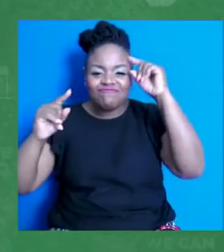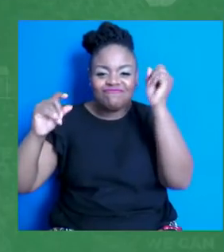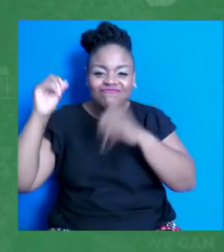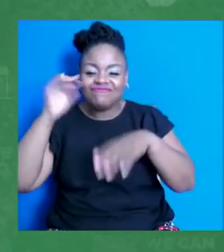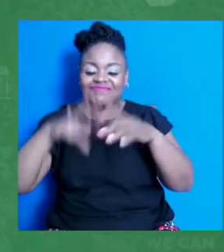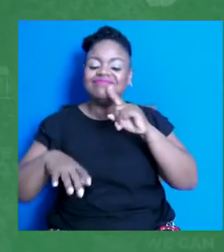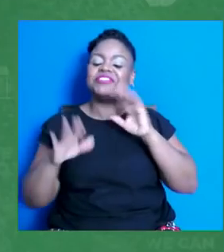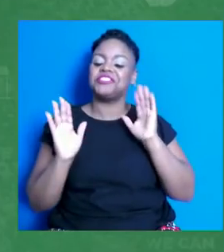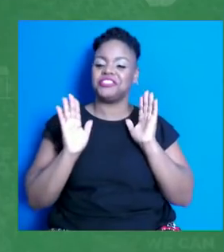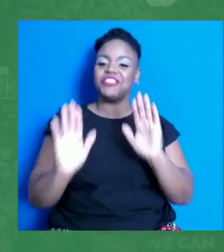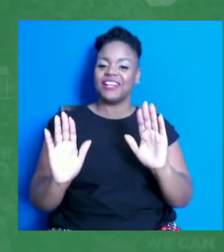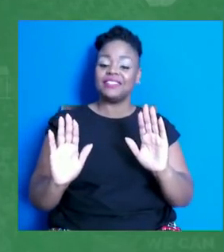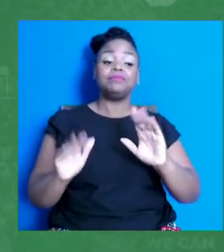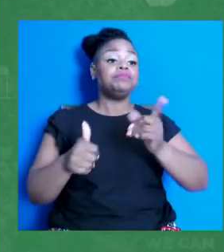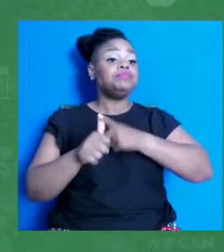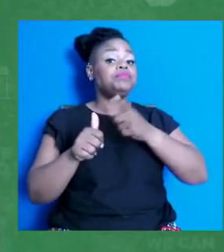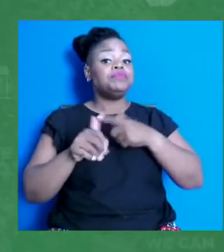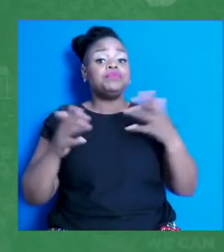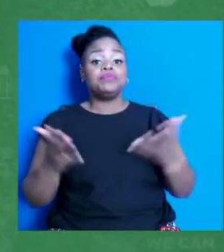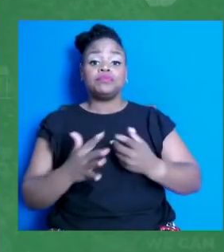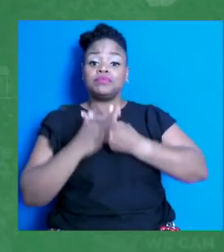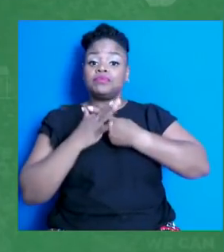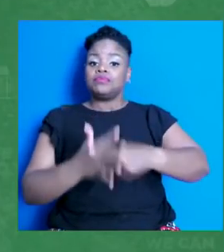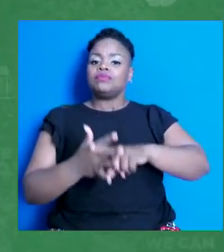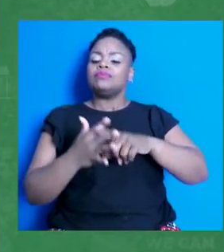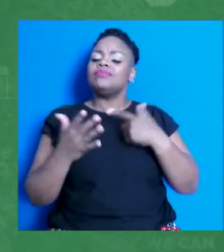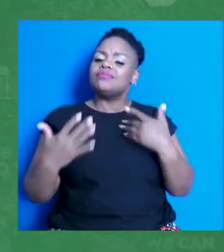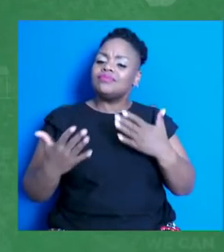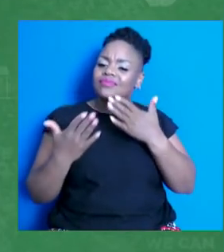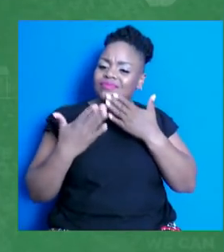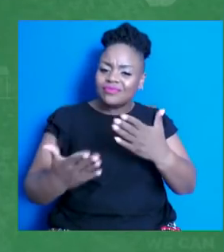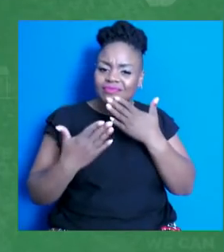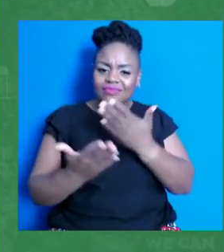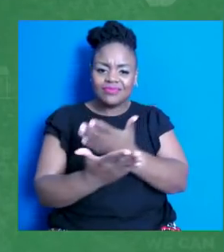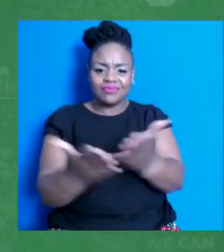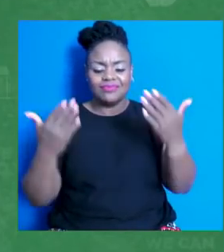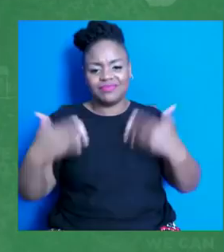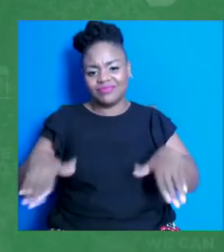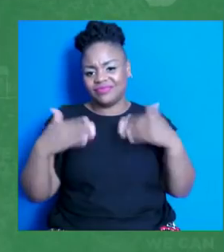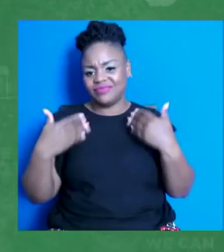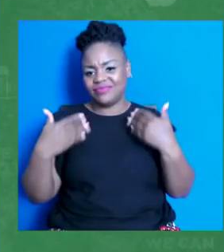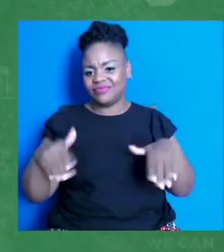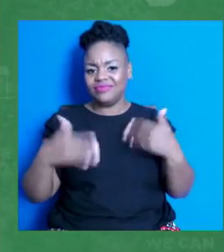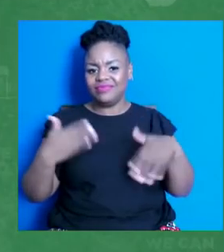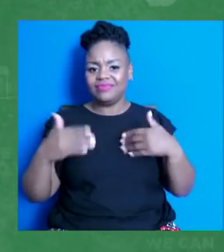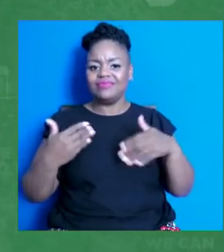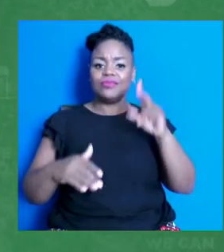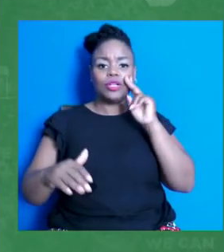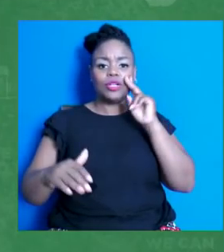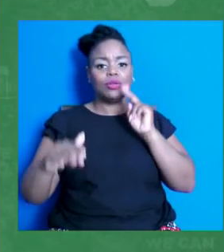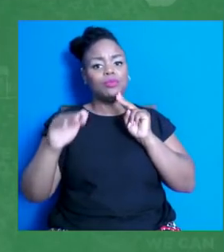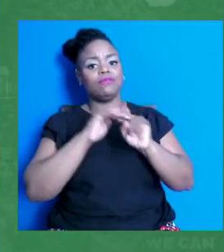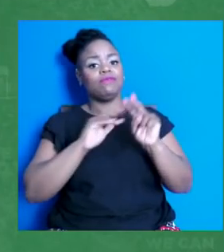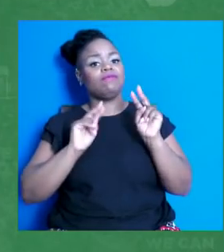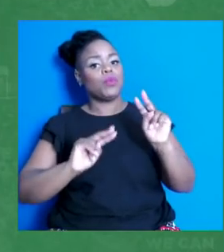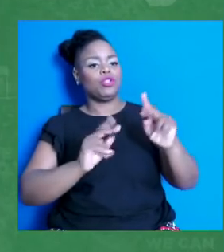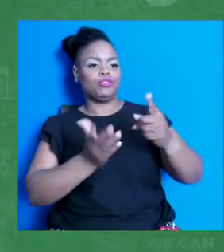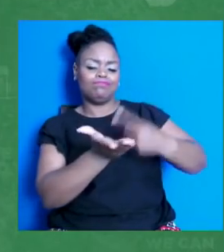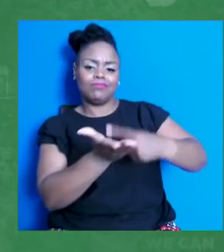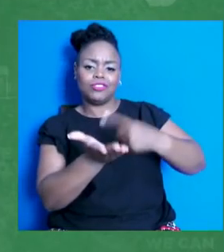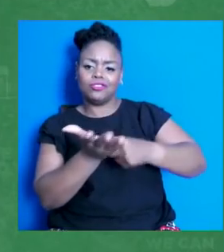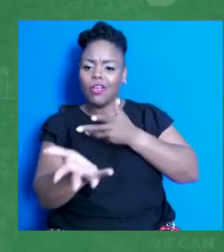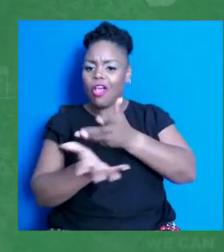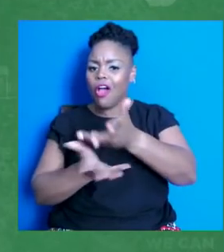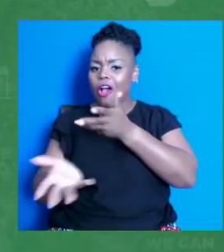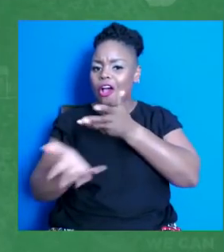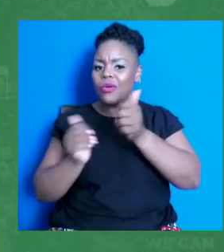me start by saying thank you, thank you, thank you so much. And I'm looking forward to this conversation. You've stepped up, you've done your